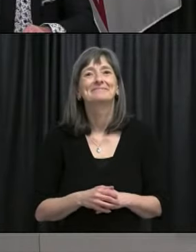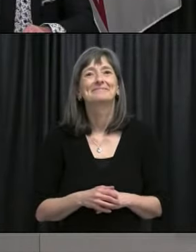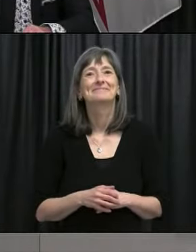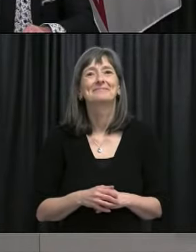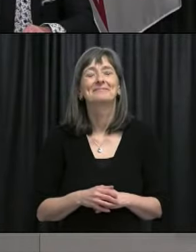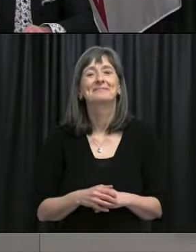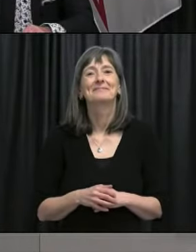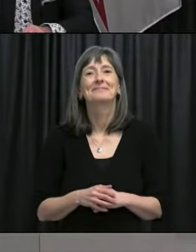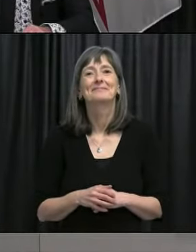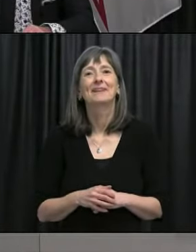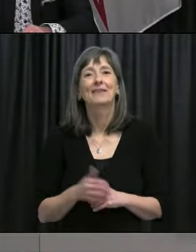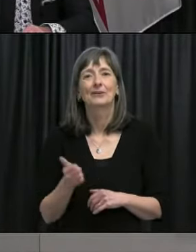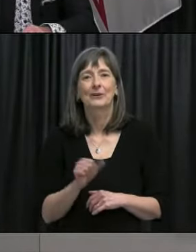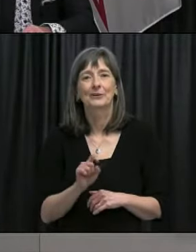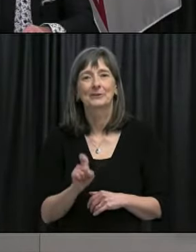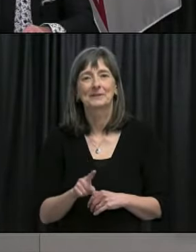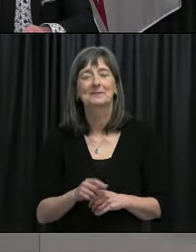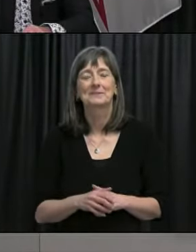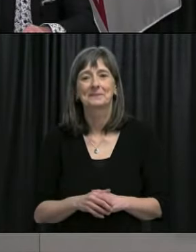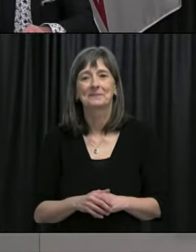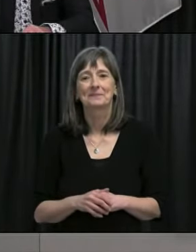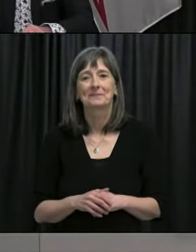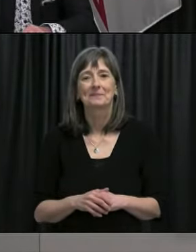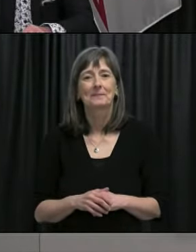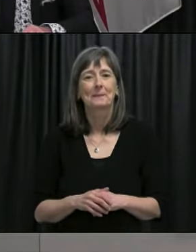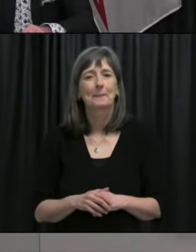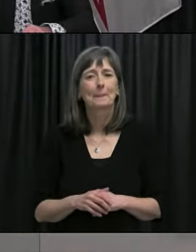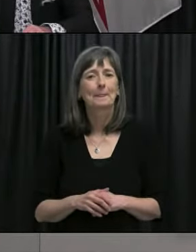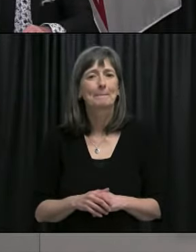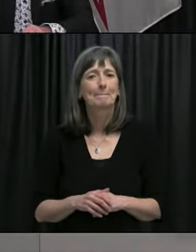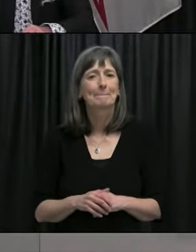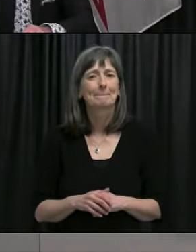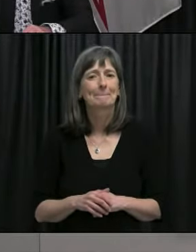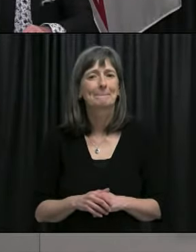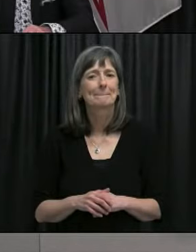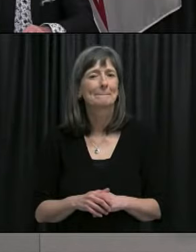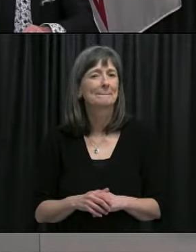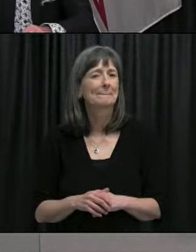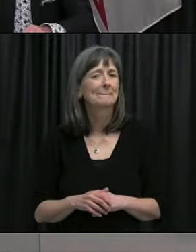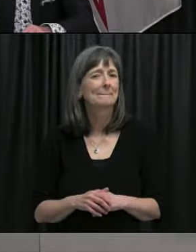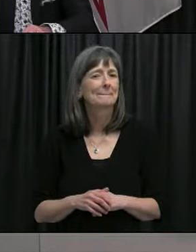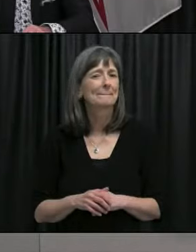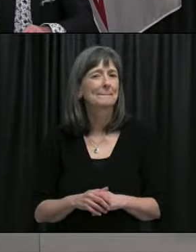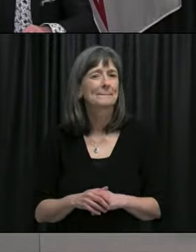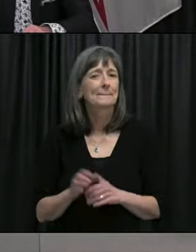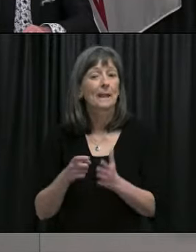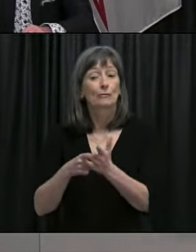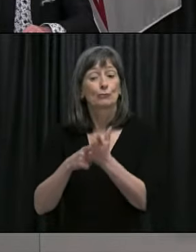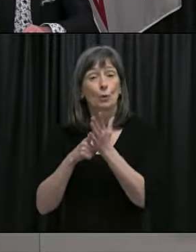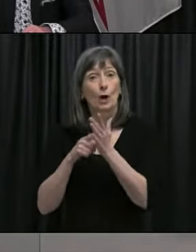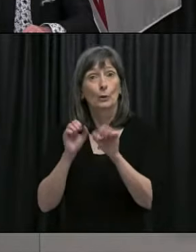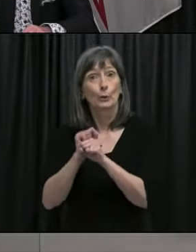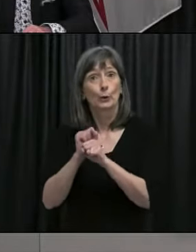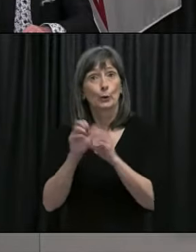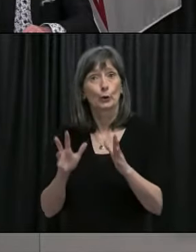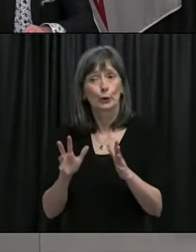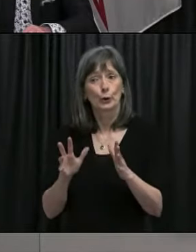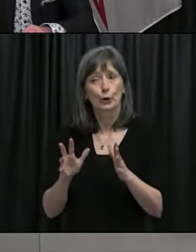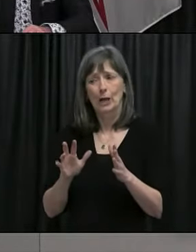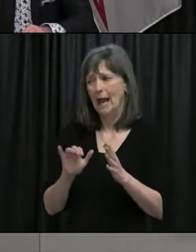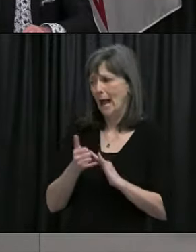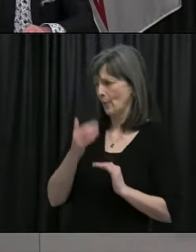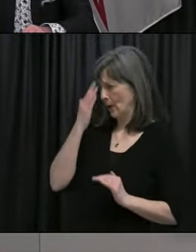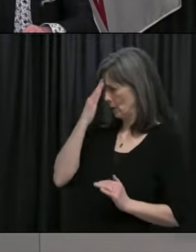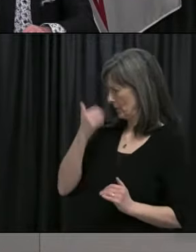I, yes, I do have another question. That is, looking, uh, to see how an essential worker will find out that they are an essential worker.